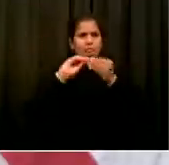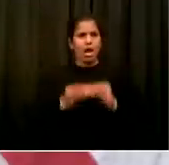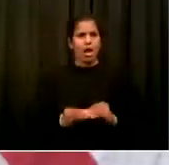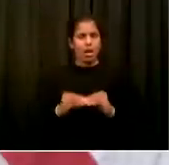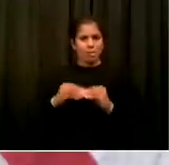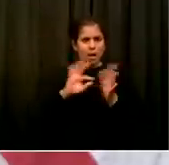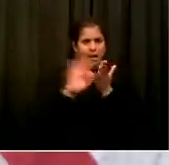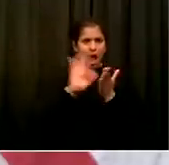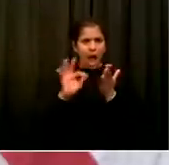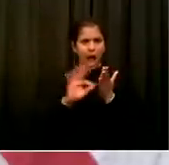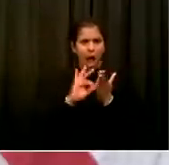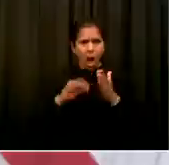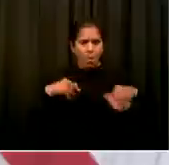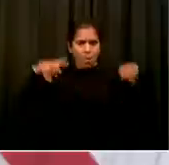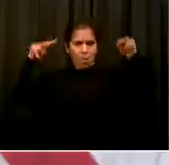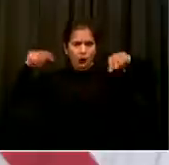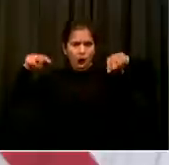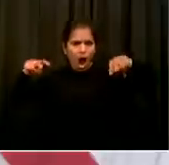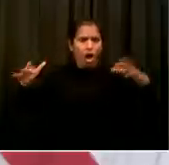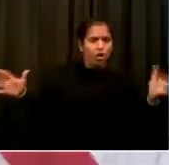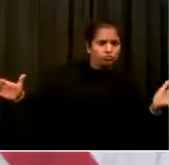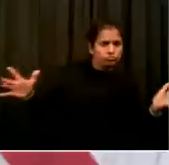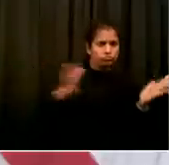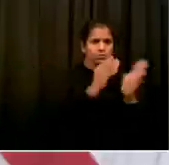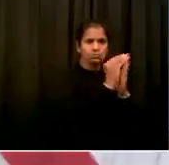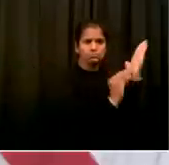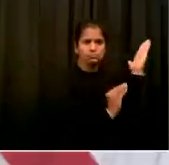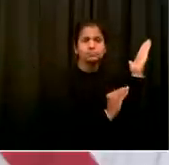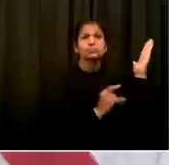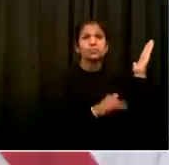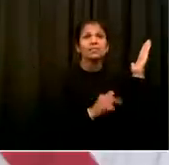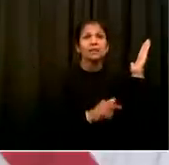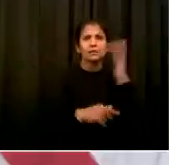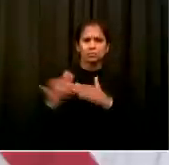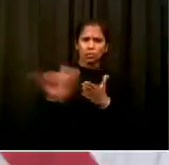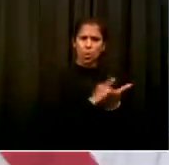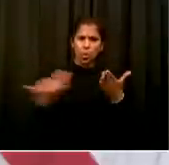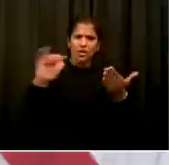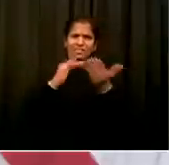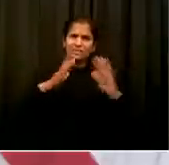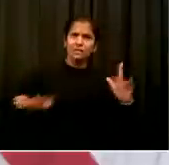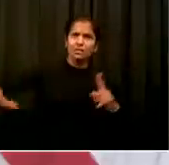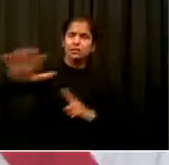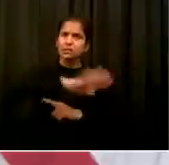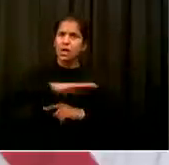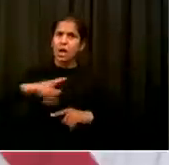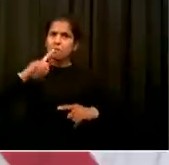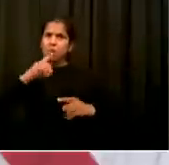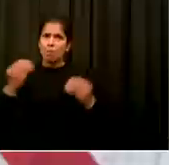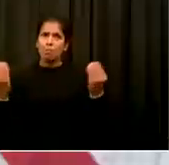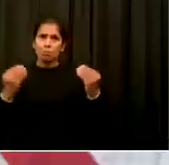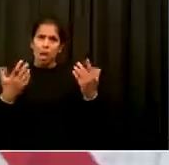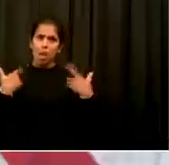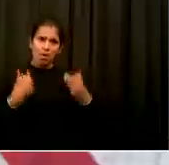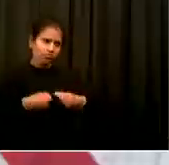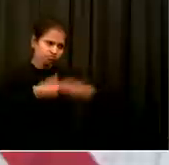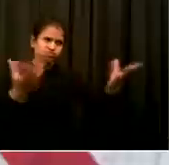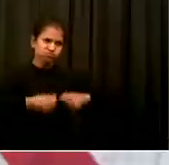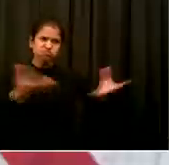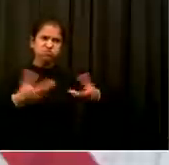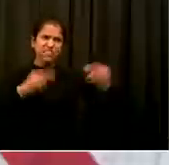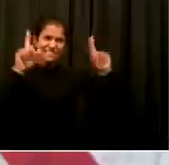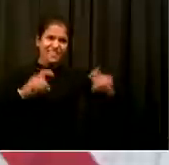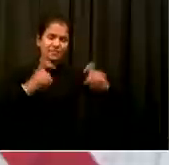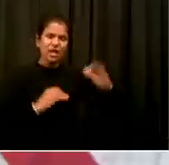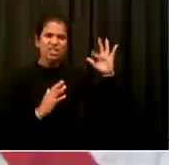South Korea. As the mayor said, what we've done is we've focused our testing resources in on the three clusters. And in the